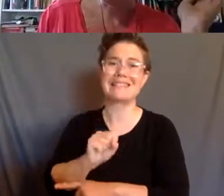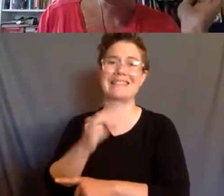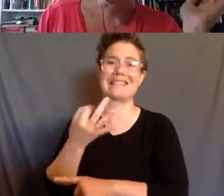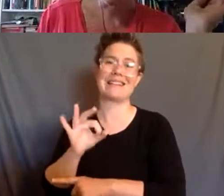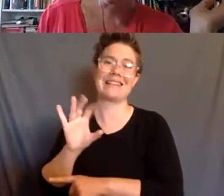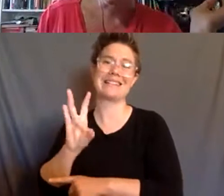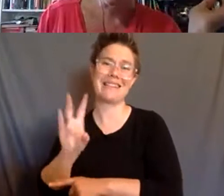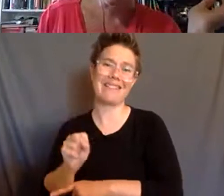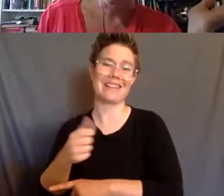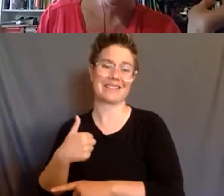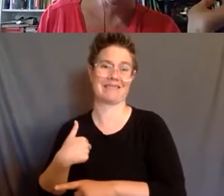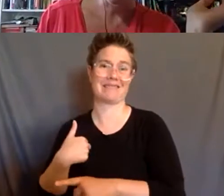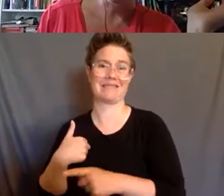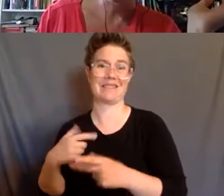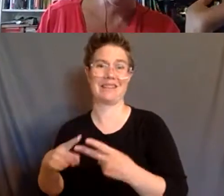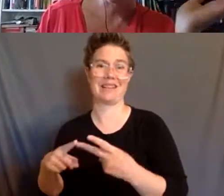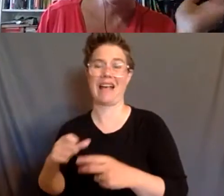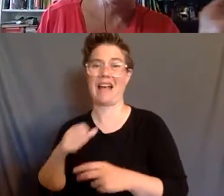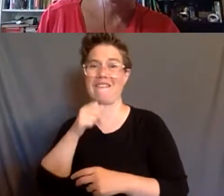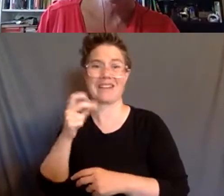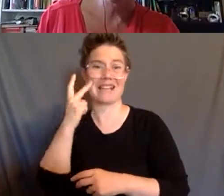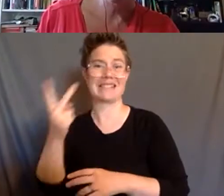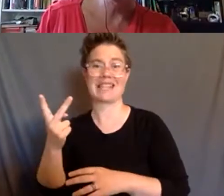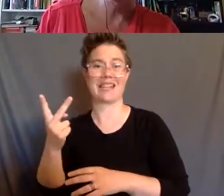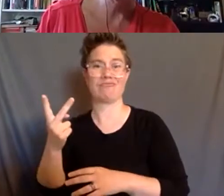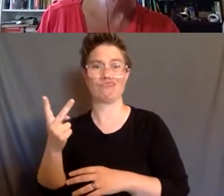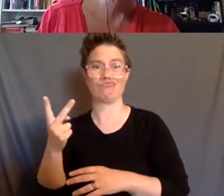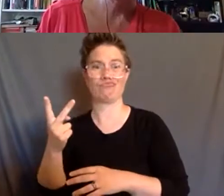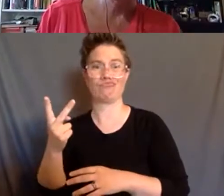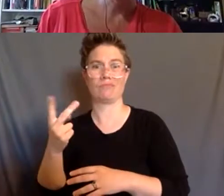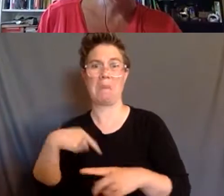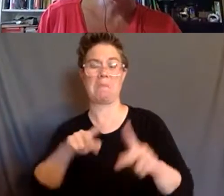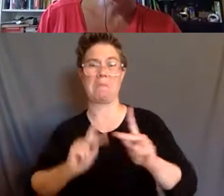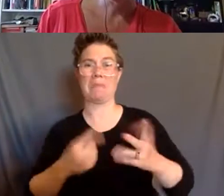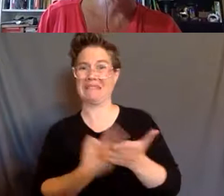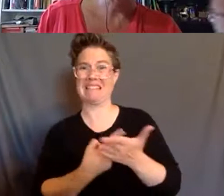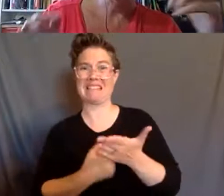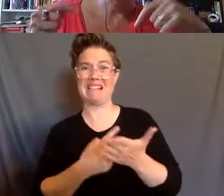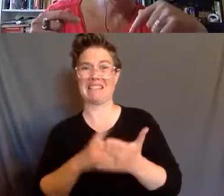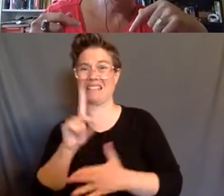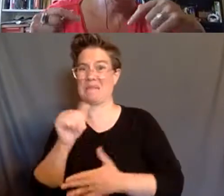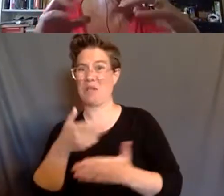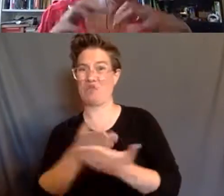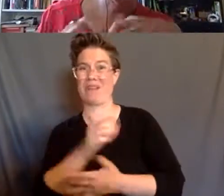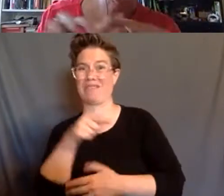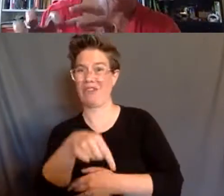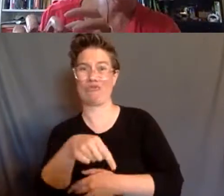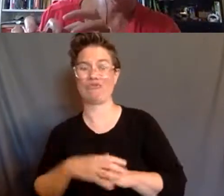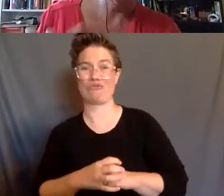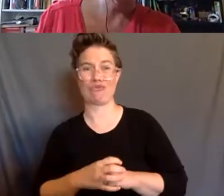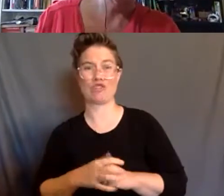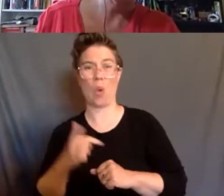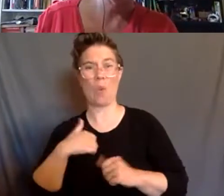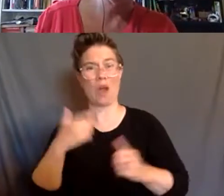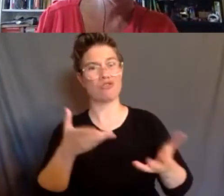I have yet to see deinstitutionalization as part of any of those discussions. And so it was really important for me to kind of bring